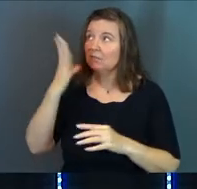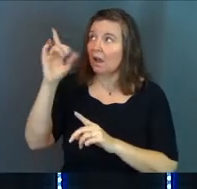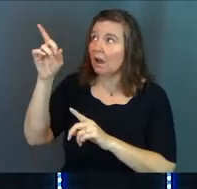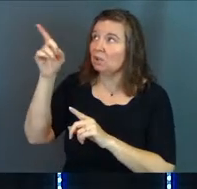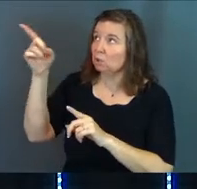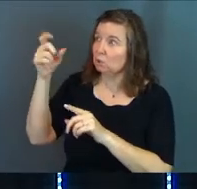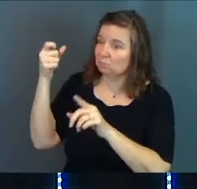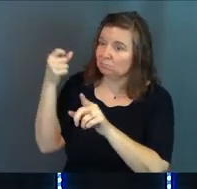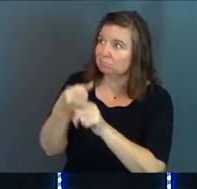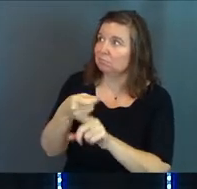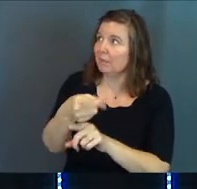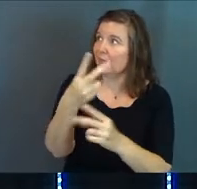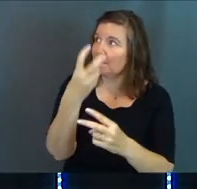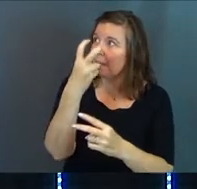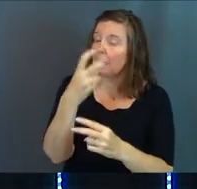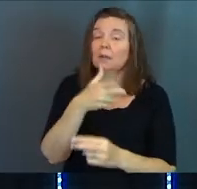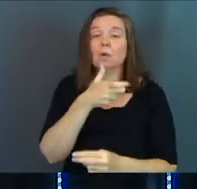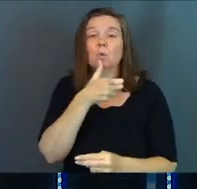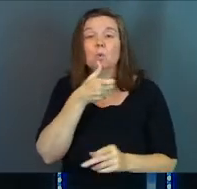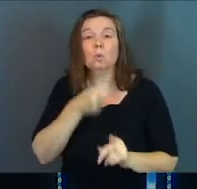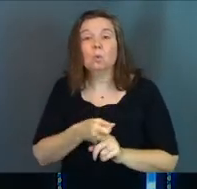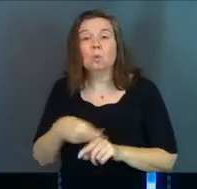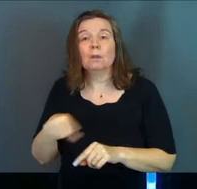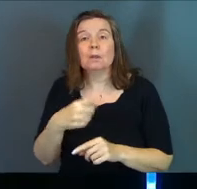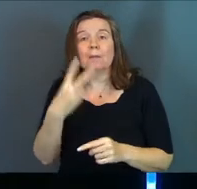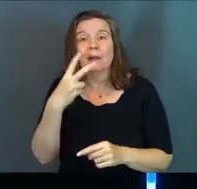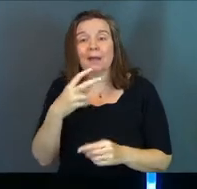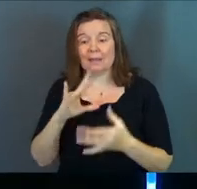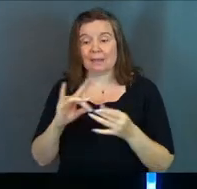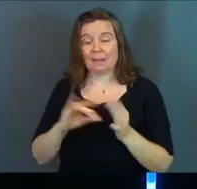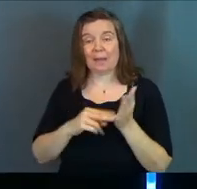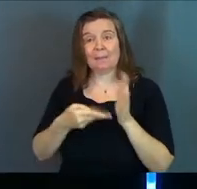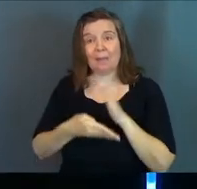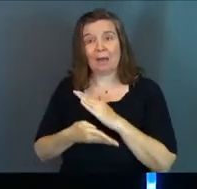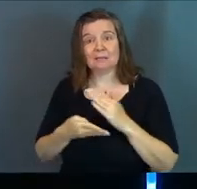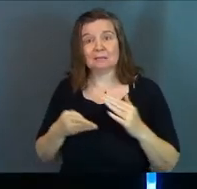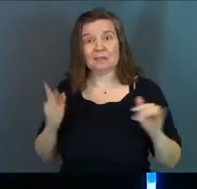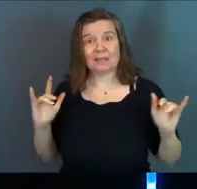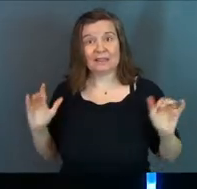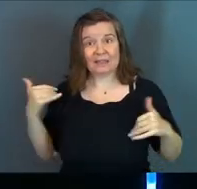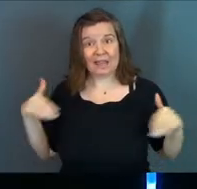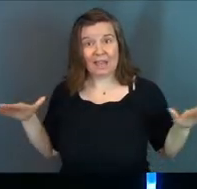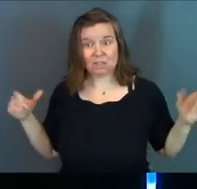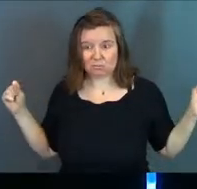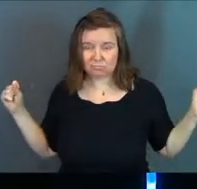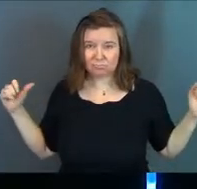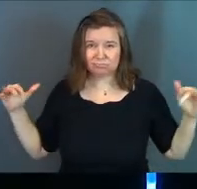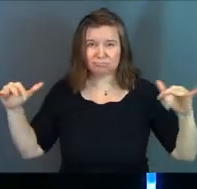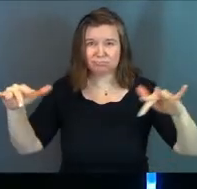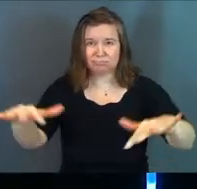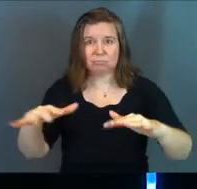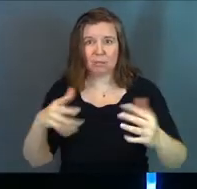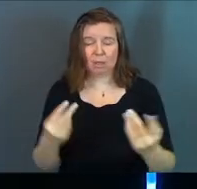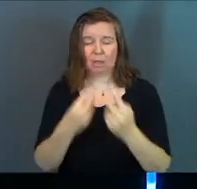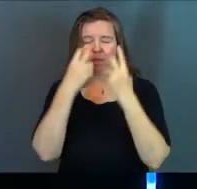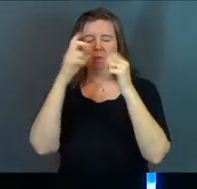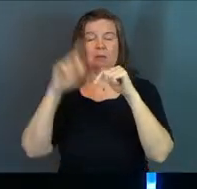And who actually strikes them blind? The passage implies it's the angels that strike them blind.